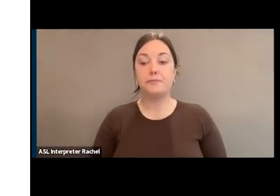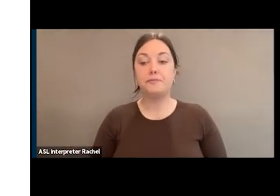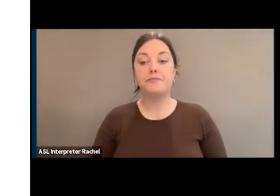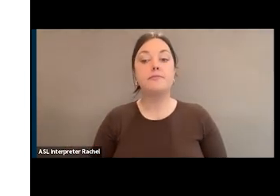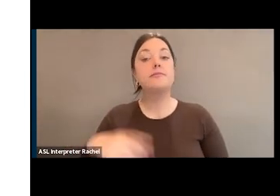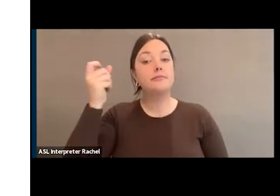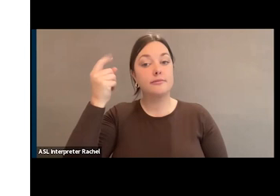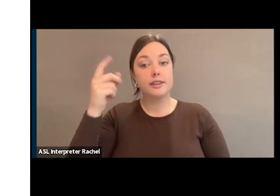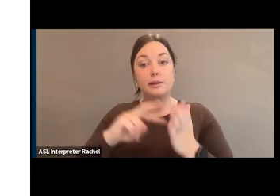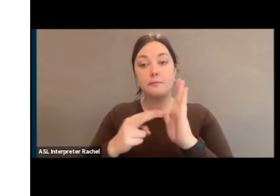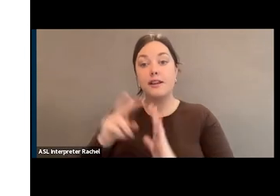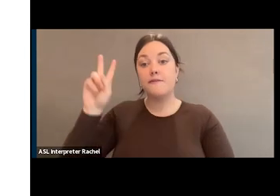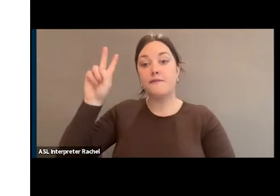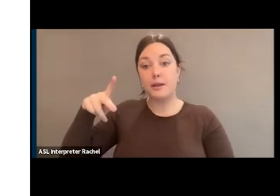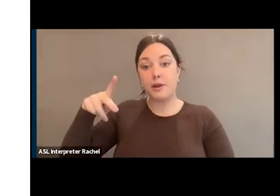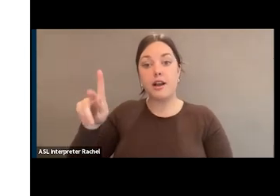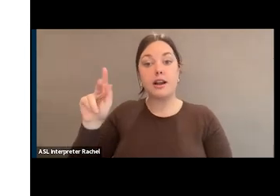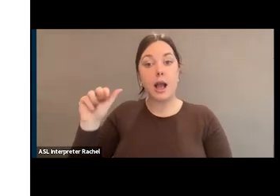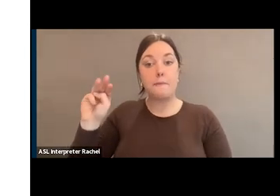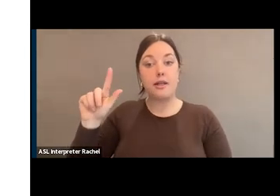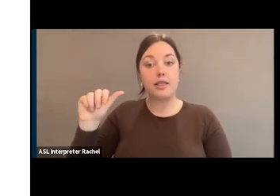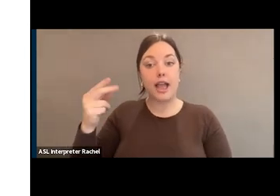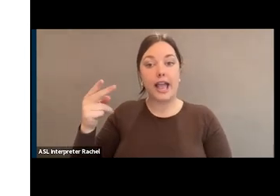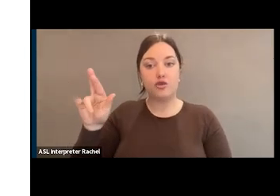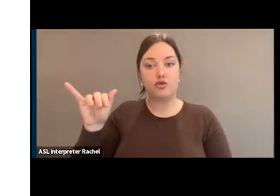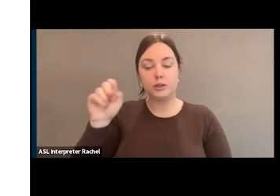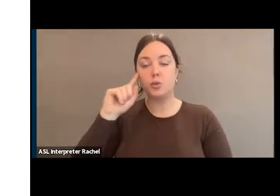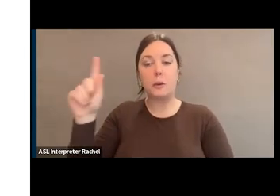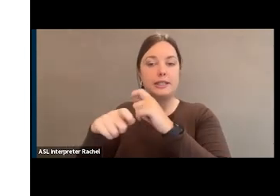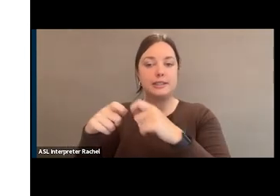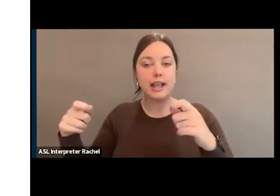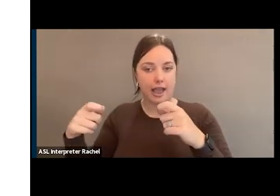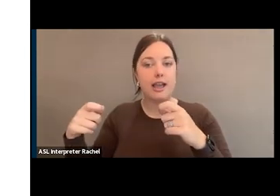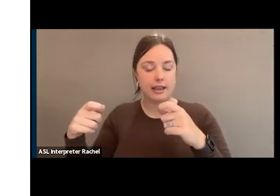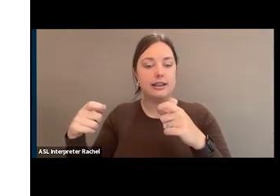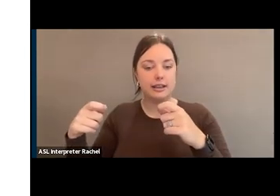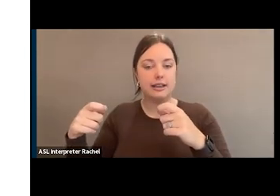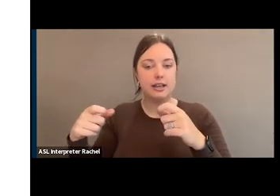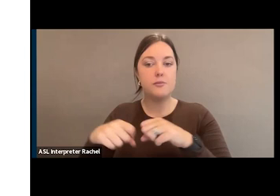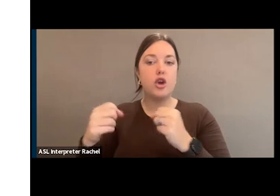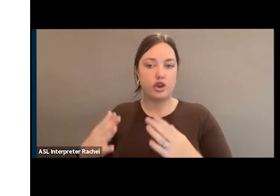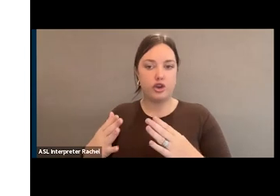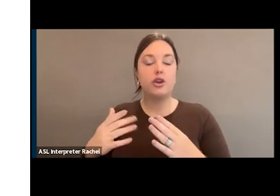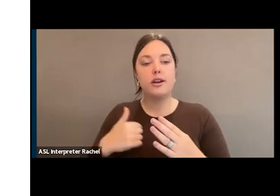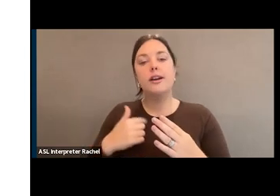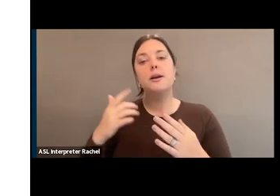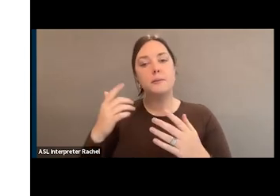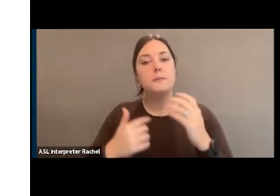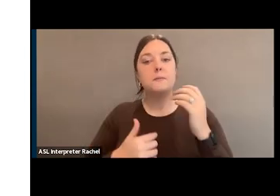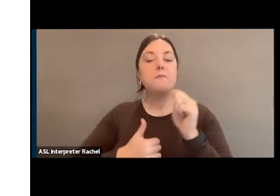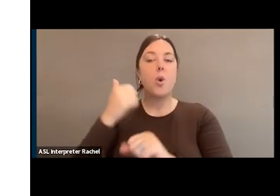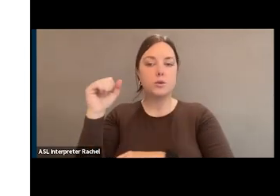President Kamala Harris would be the tiebreaker. And that's why it's noted that it's primarily a democratically